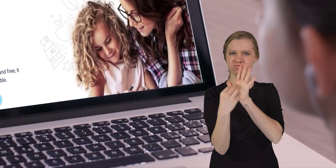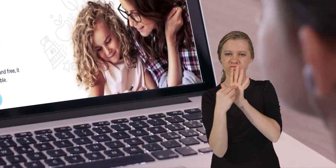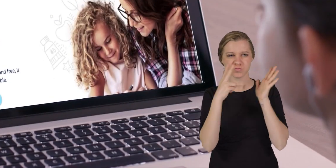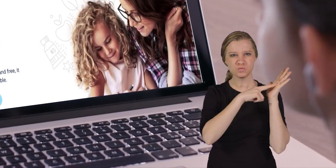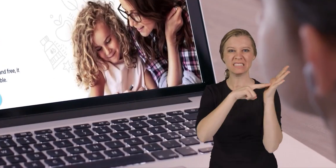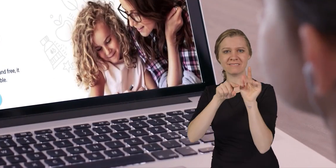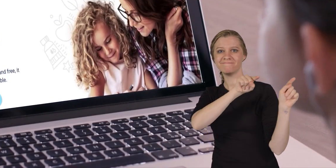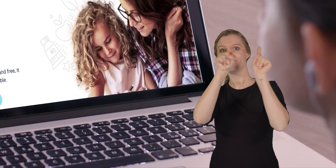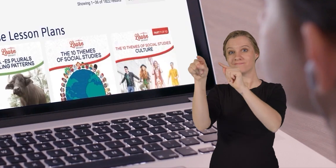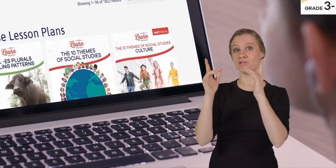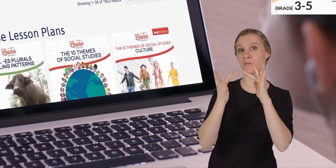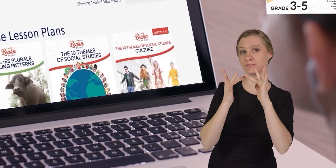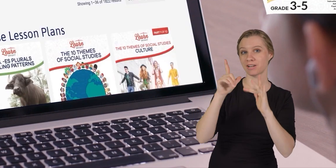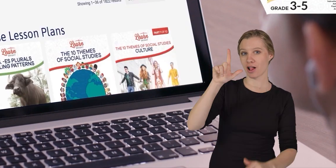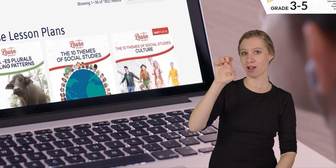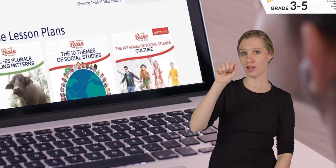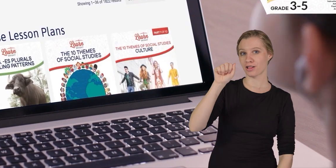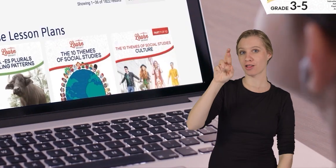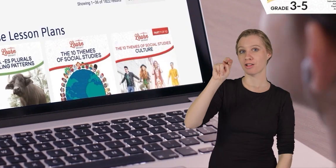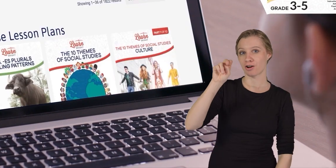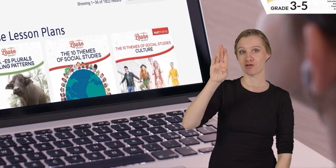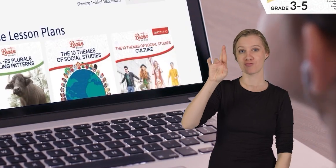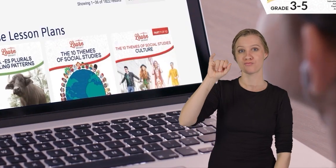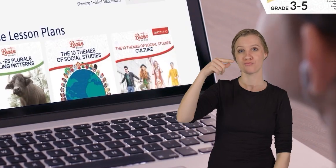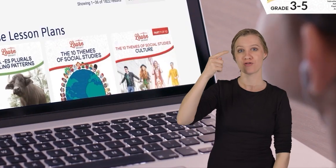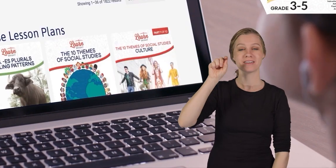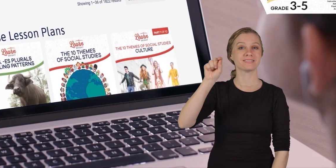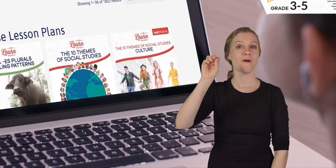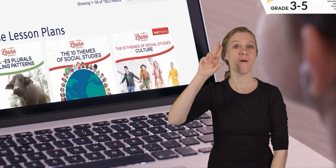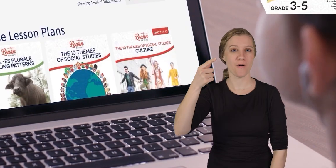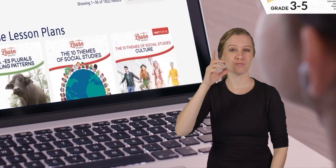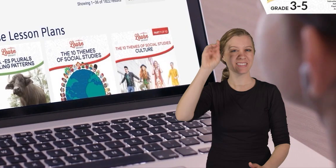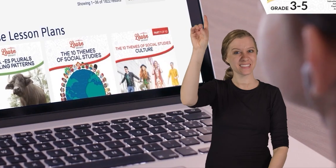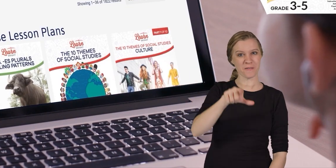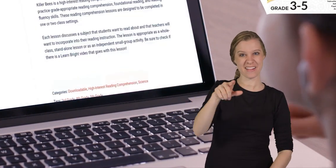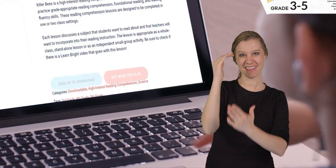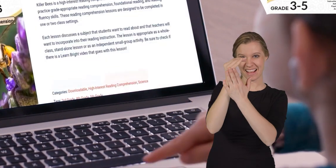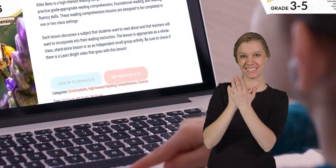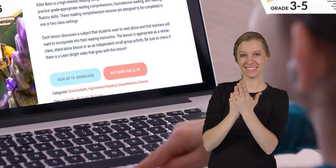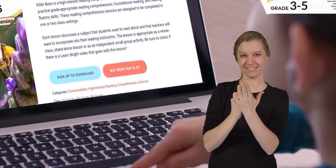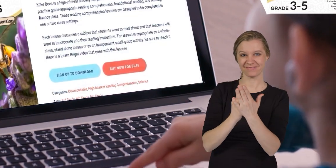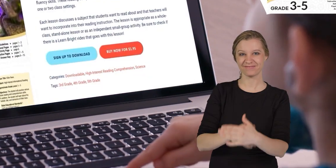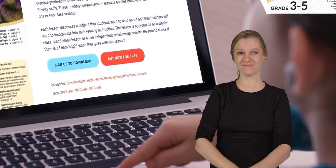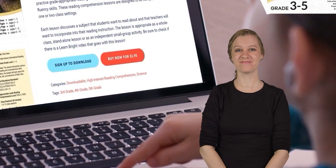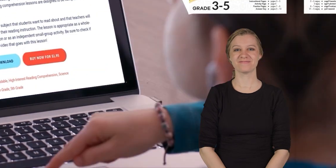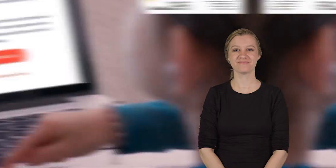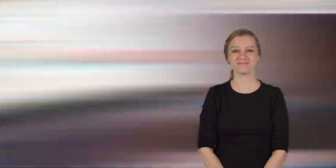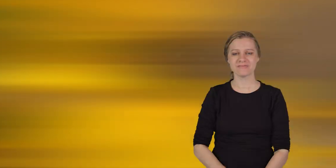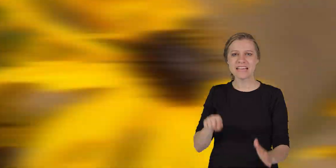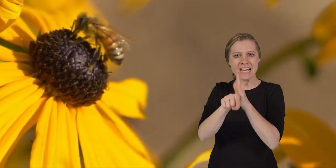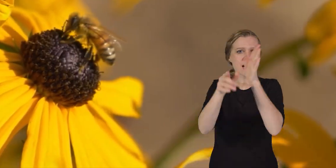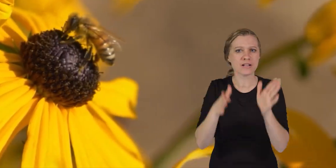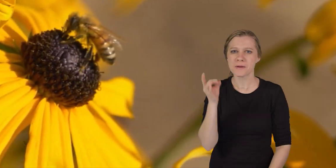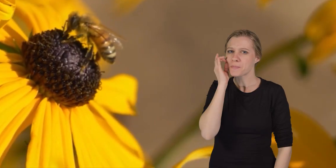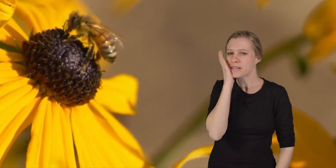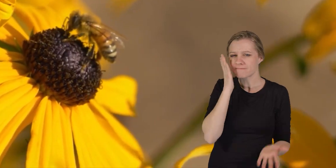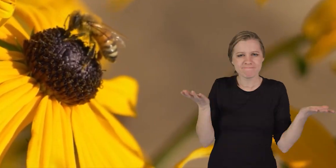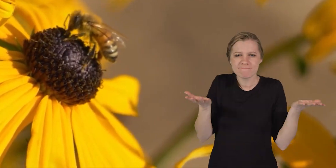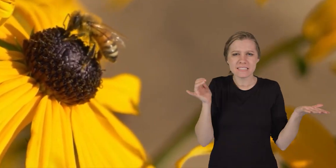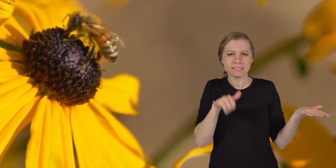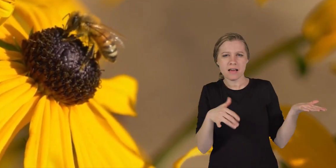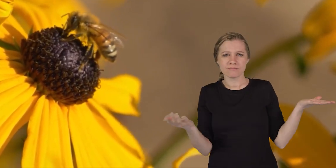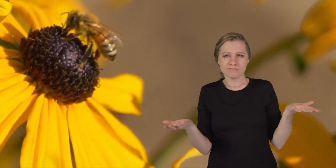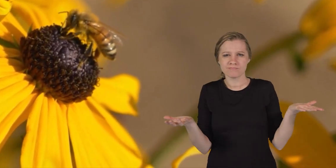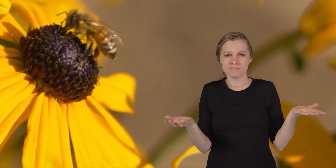If you want to read along, head over to our website LearnBright.org to download this lesson. What